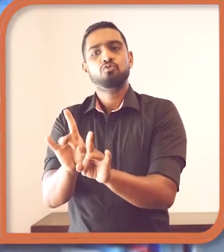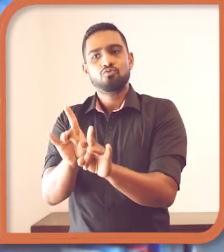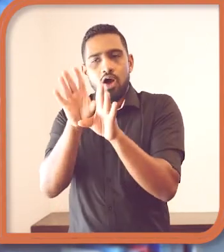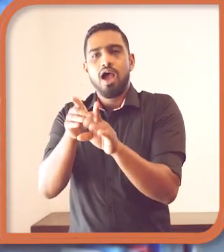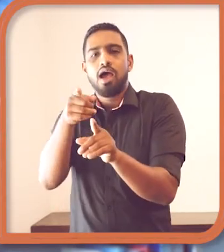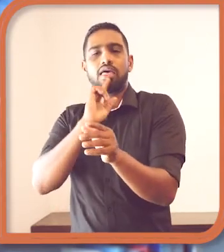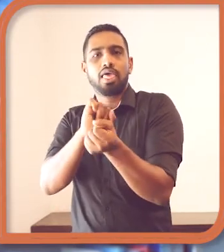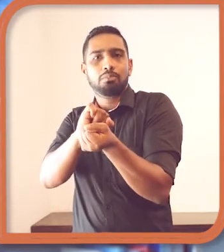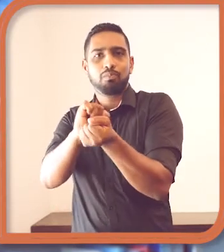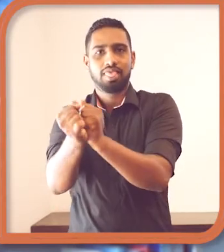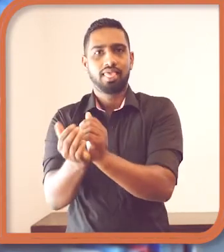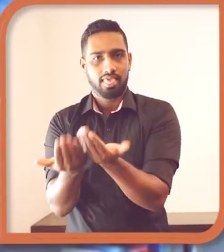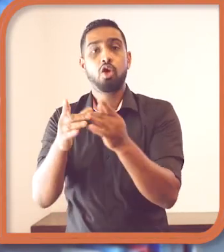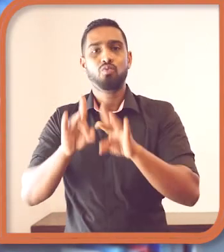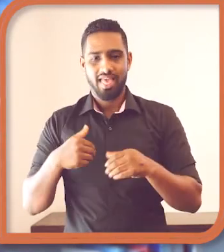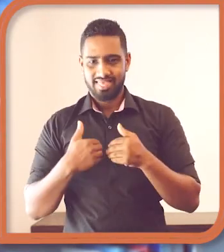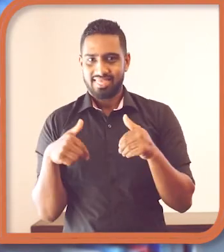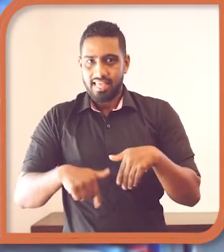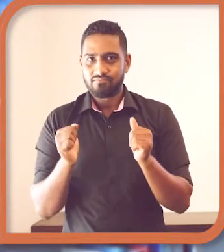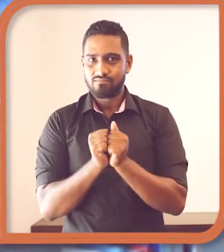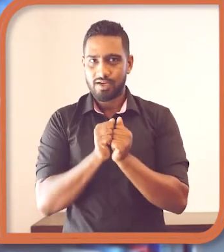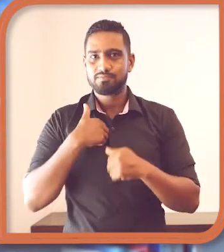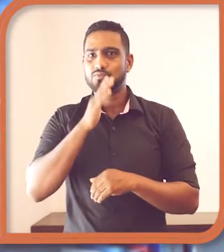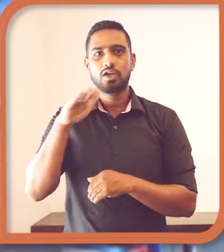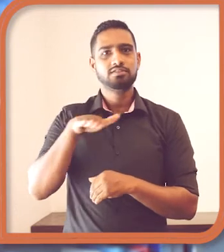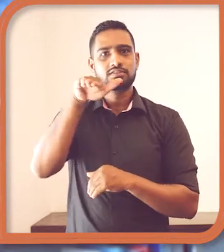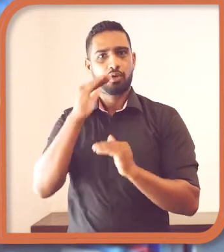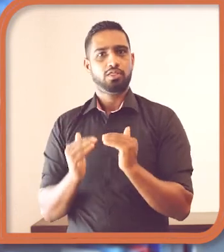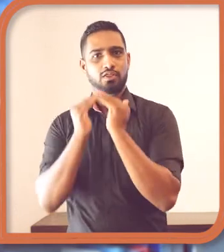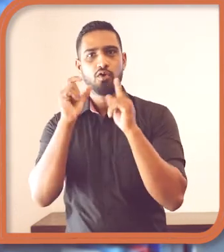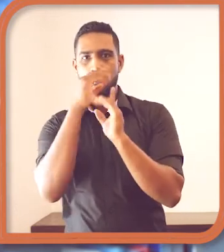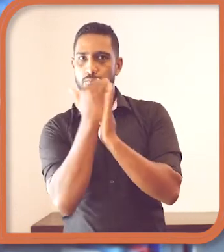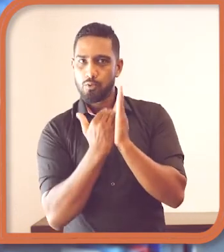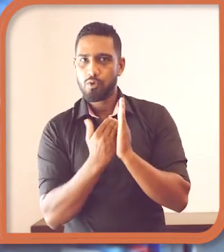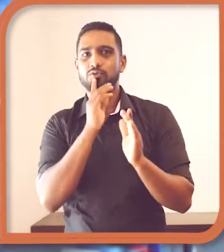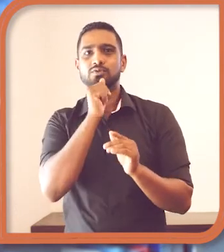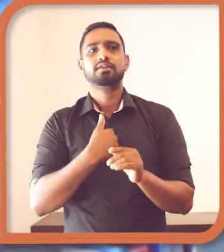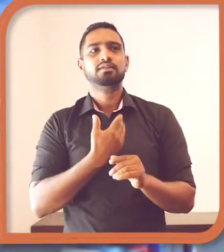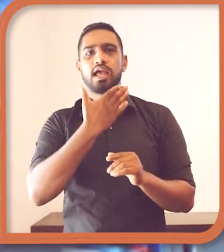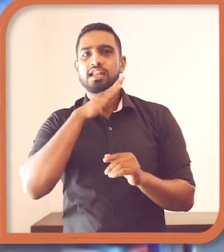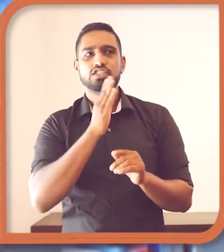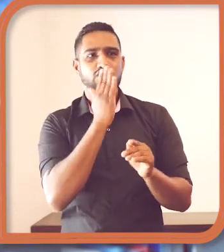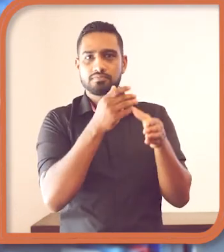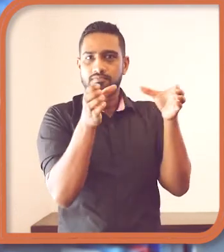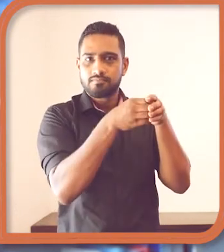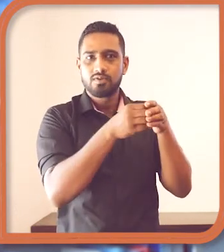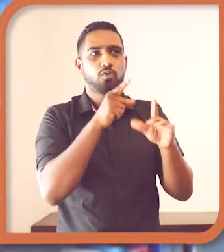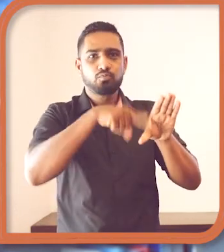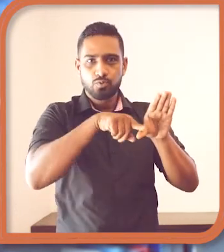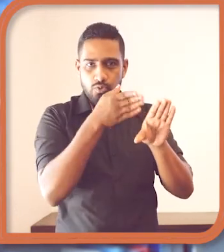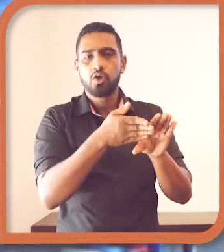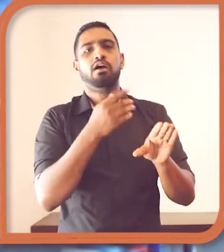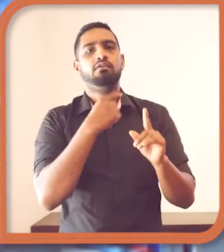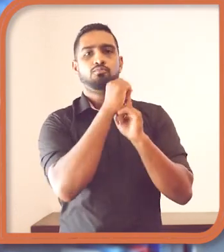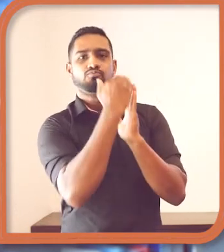Right now I'm working as an active citizen that is another leadership and a community development program runs by the British Council.